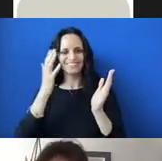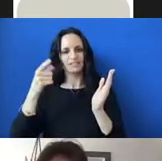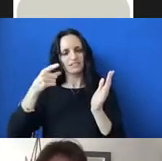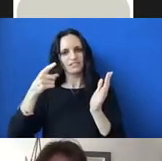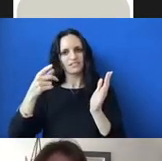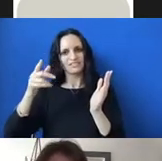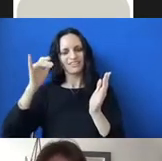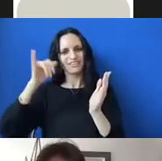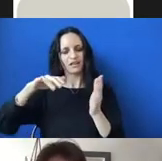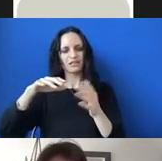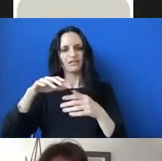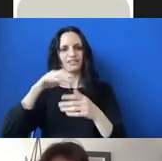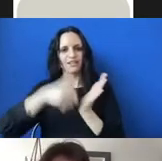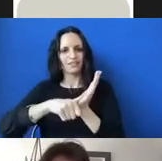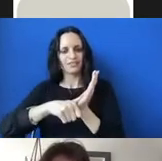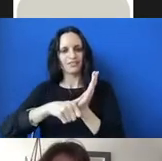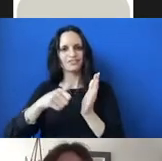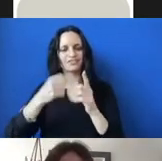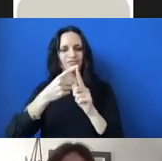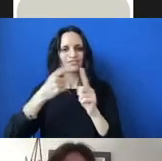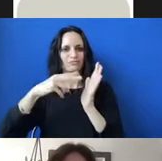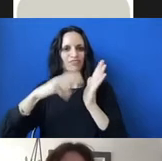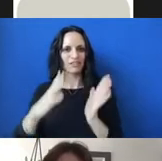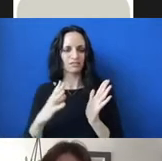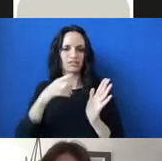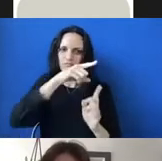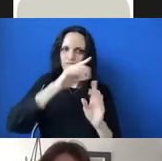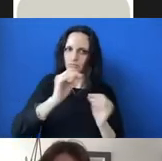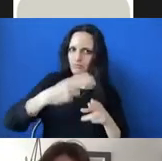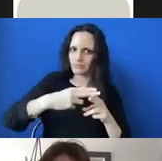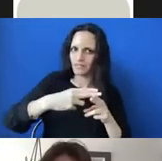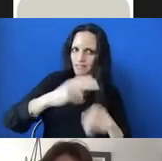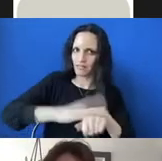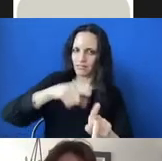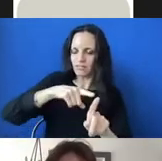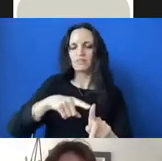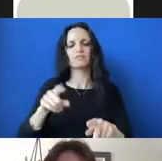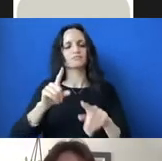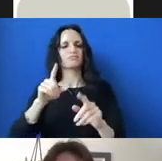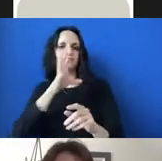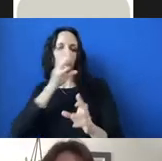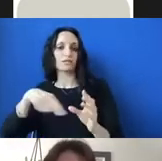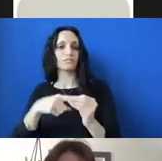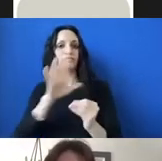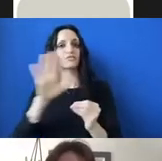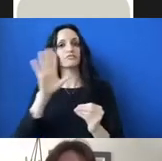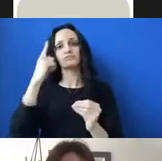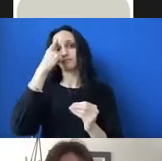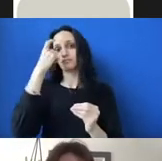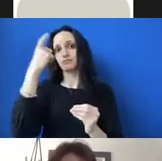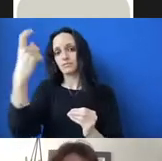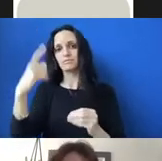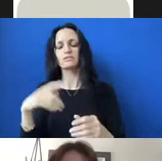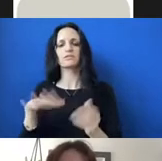from readers, which is the form that most of the dreams were printed in. And they were often printed in the advertisement or